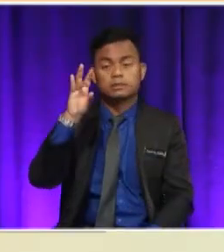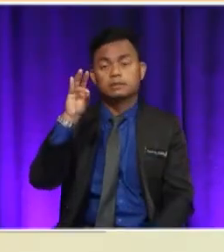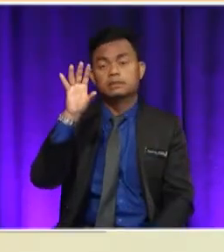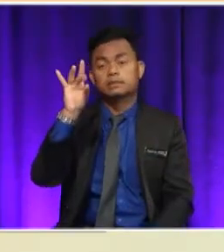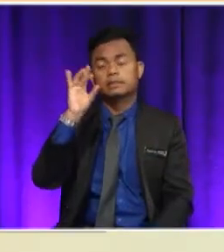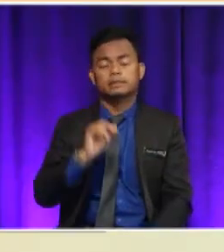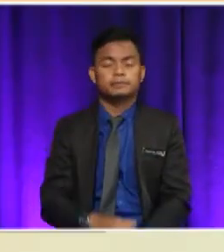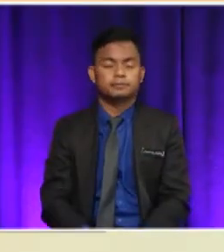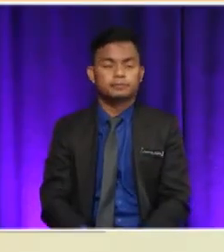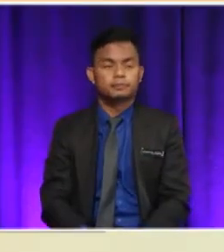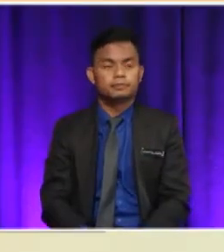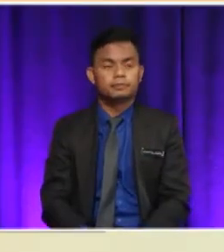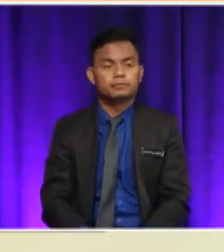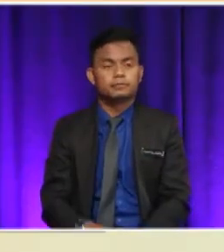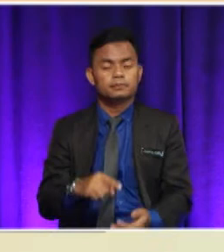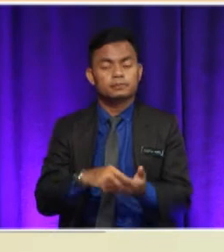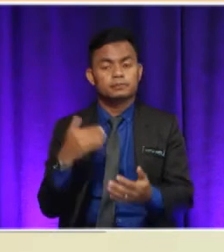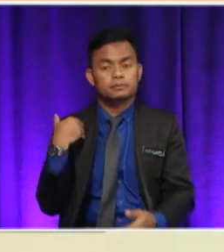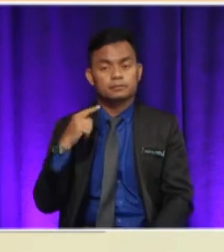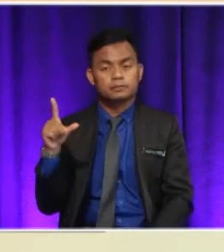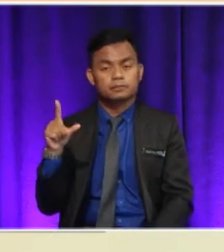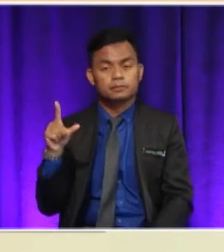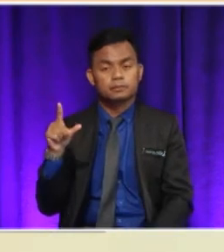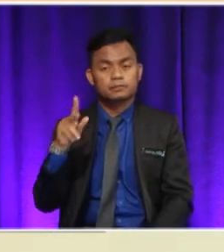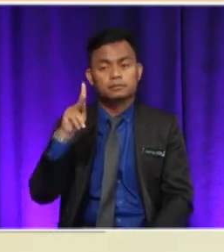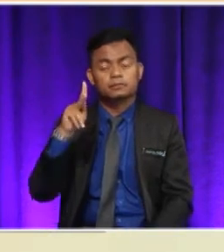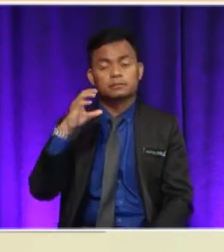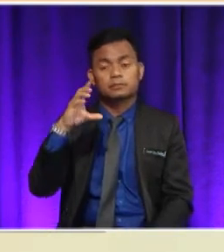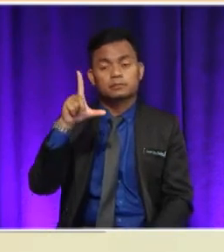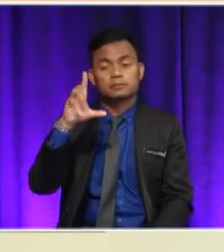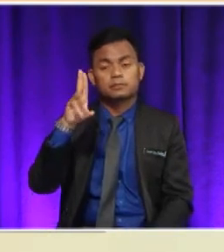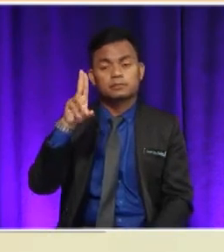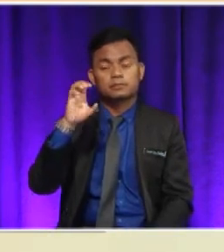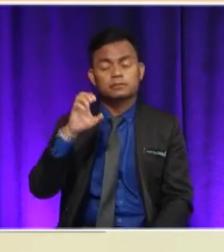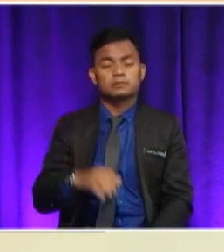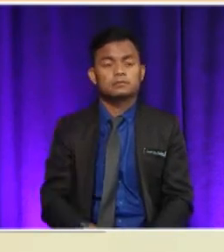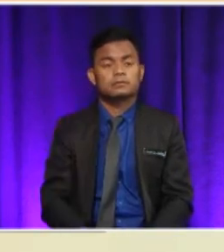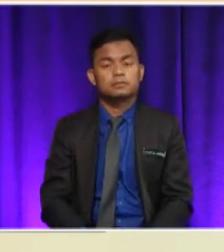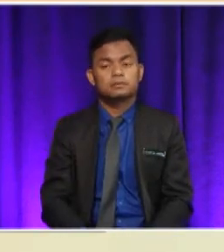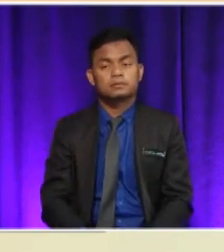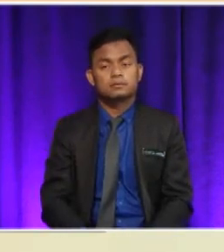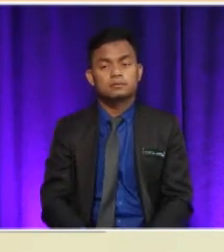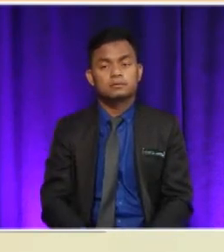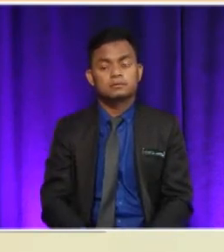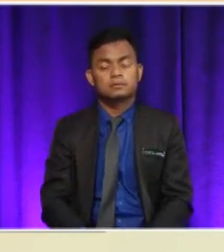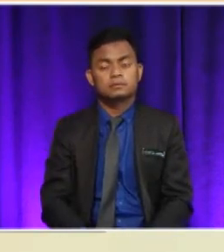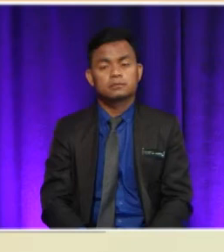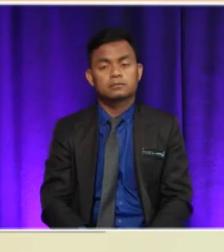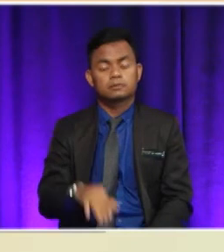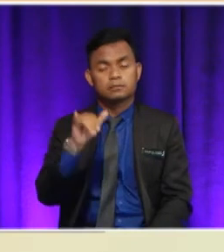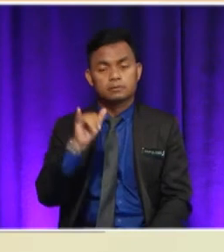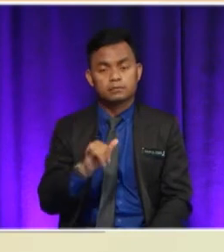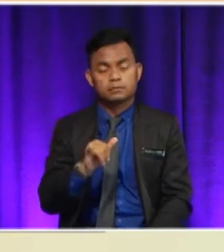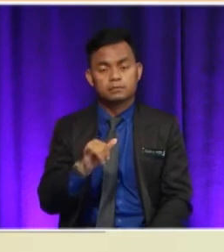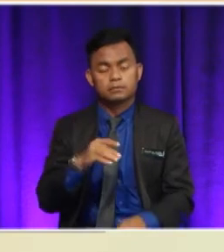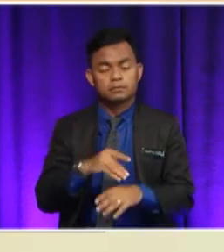this is the first clue that we get as being given by both Aisyah and Adriana. He wanted